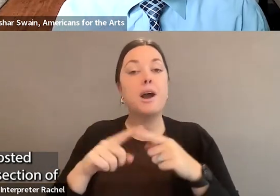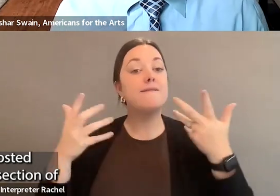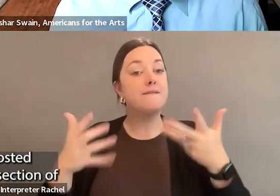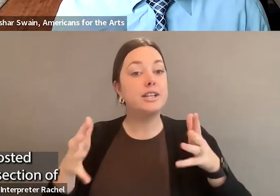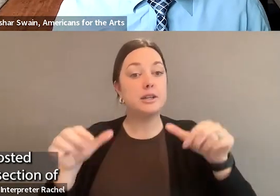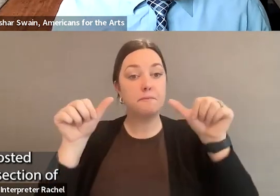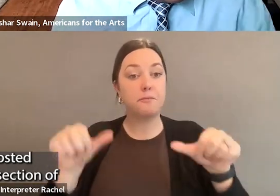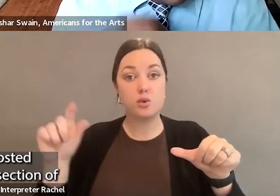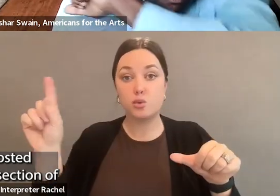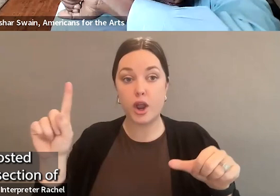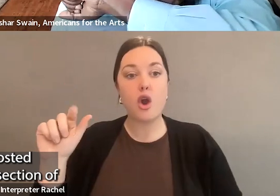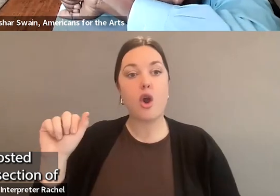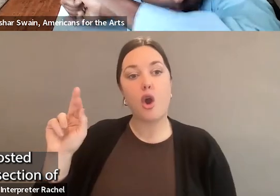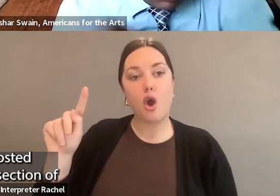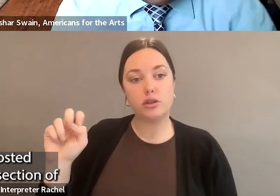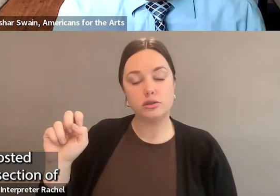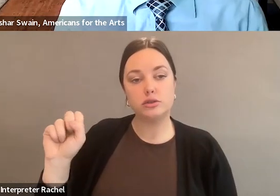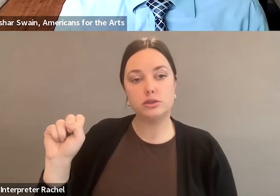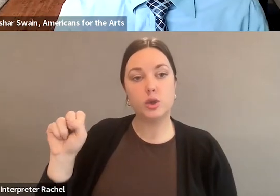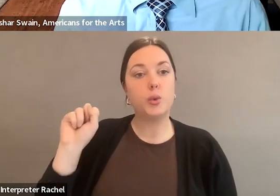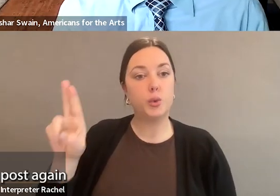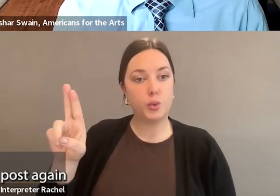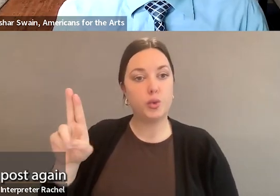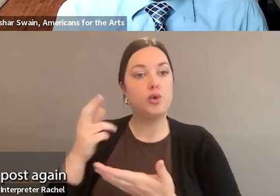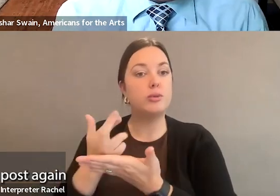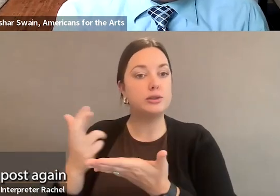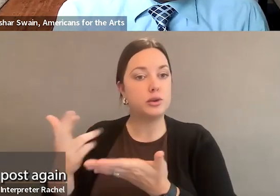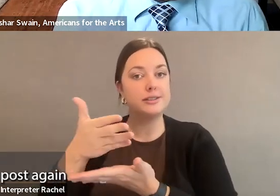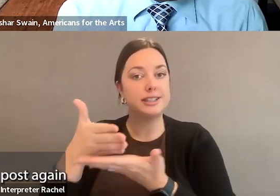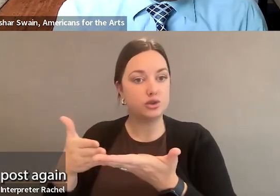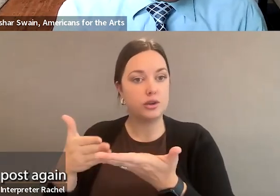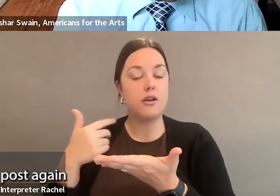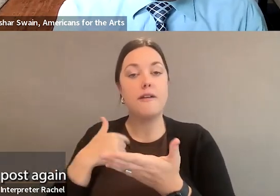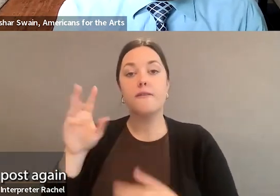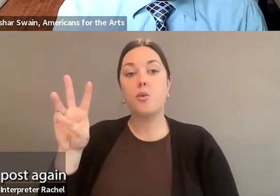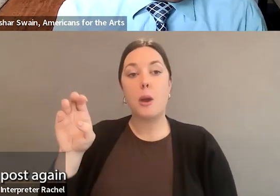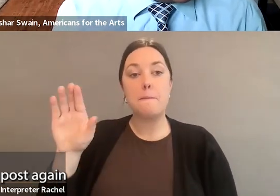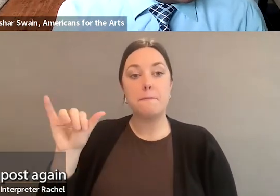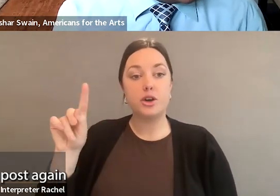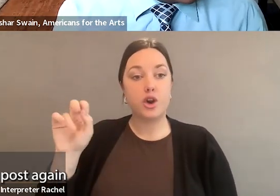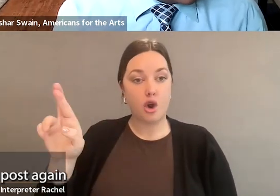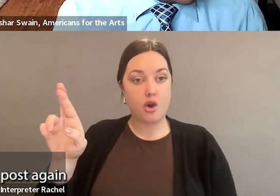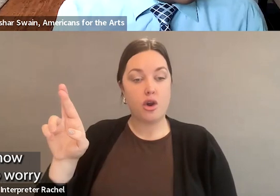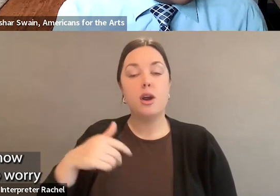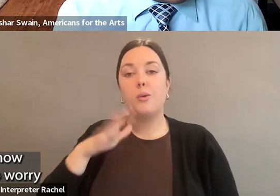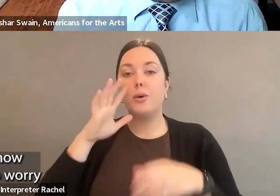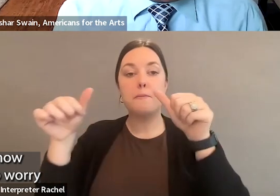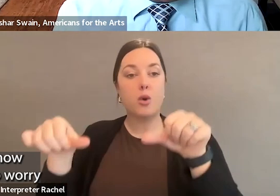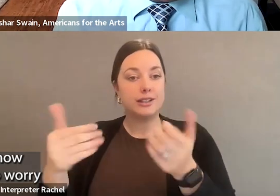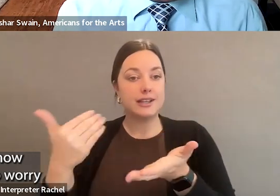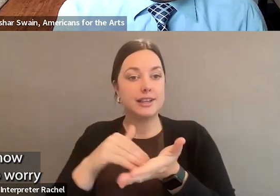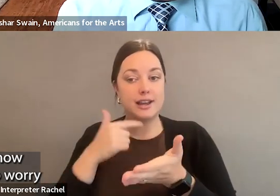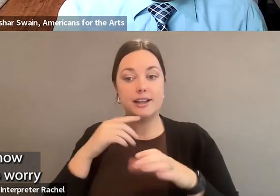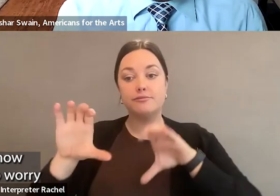on the ArtsU resource section of the webinar. And I believe that they'll post it again in the chat